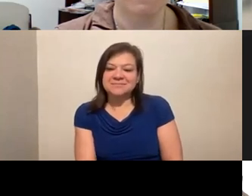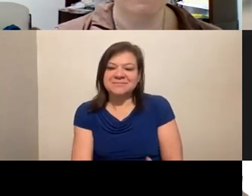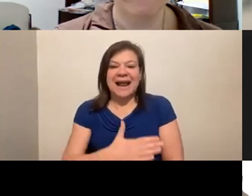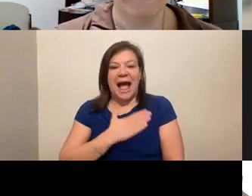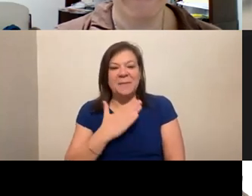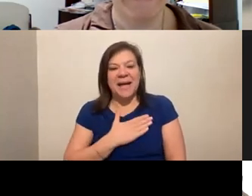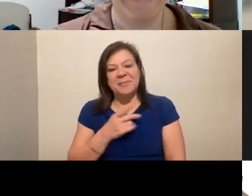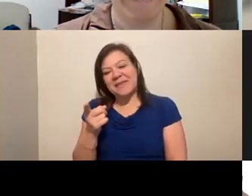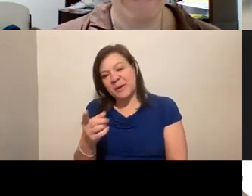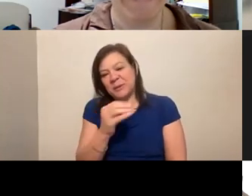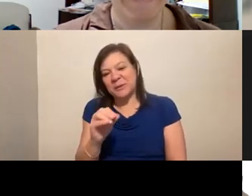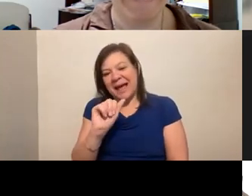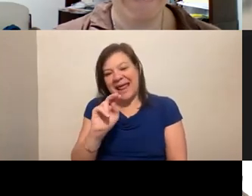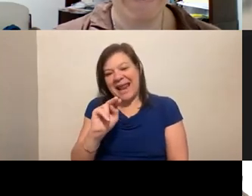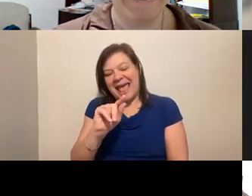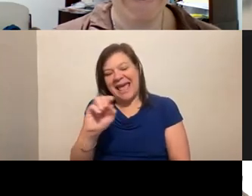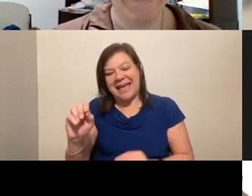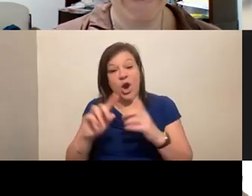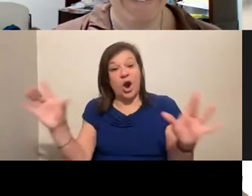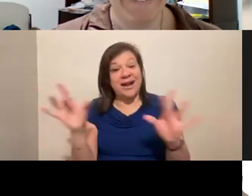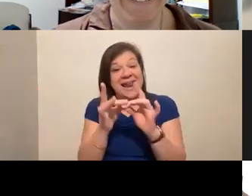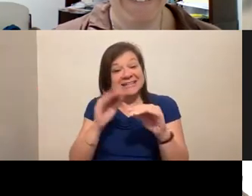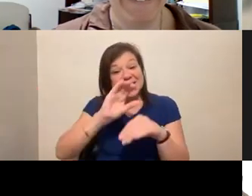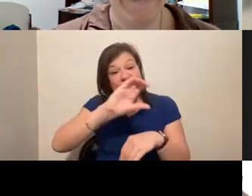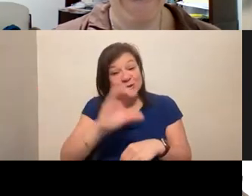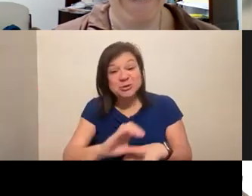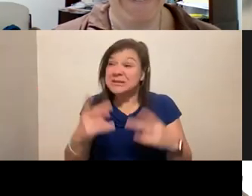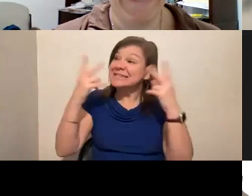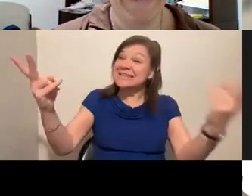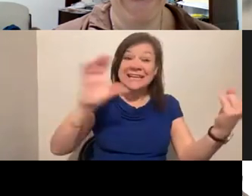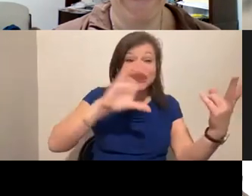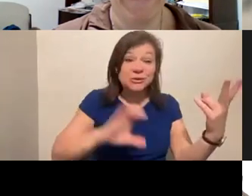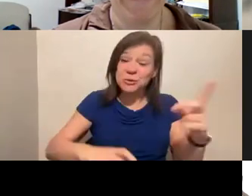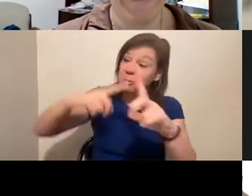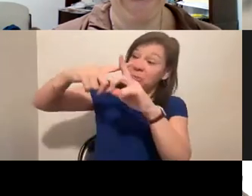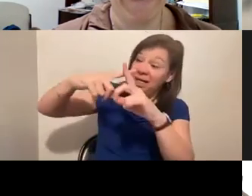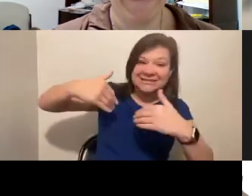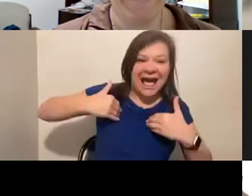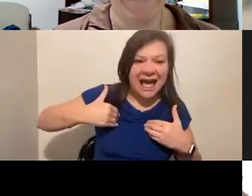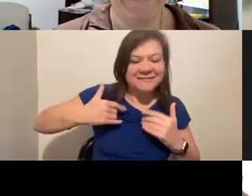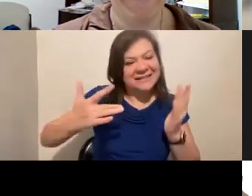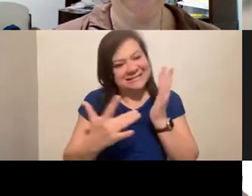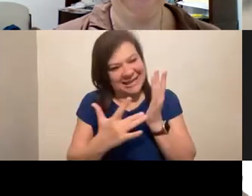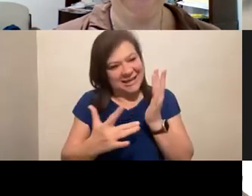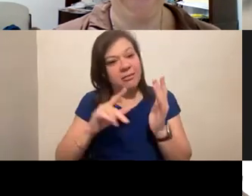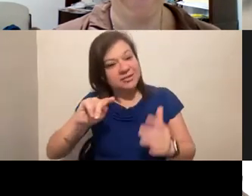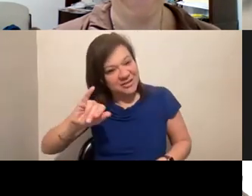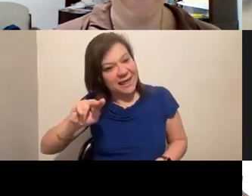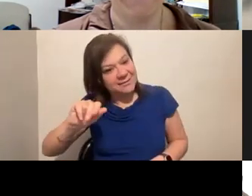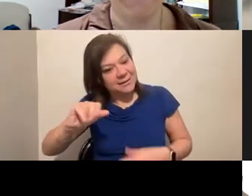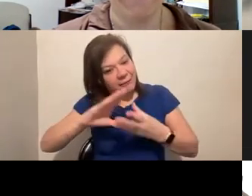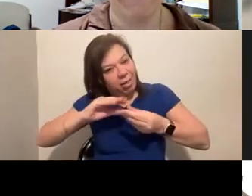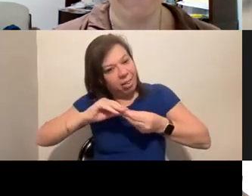are making the connection on the zoom. See zoom has its perks. It's the technology that Tina was talking about